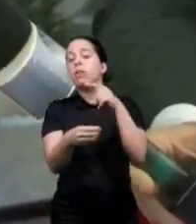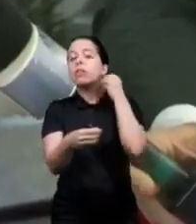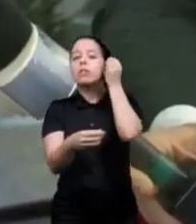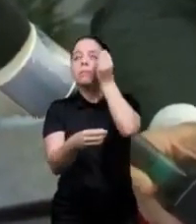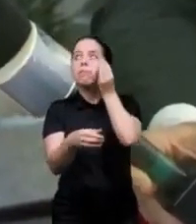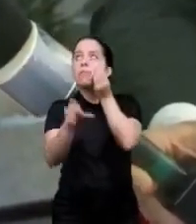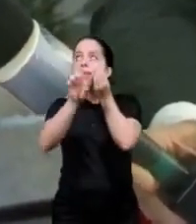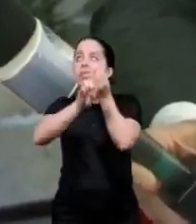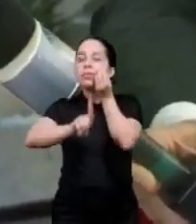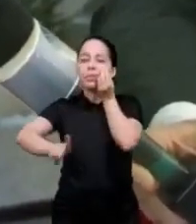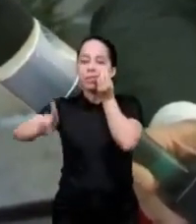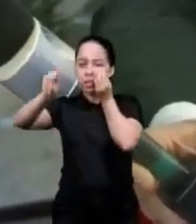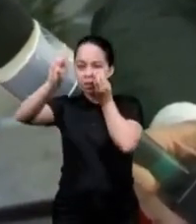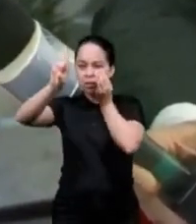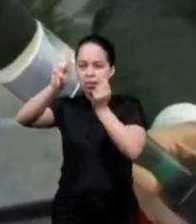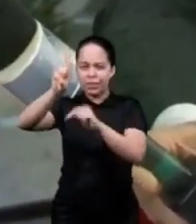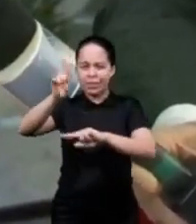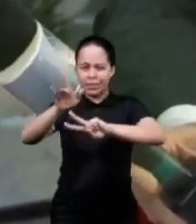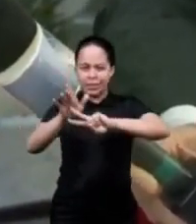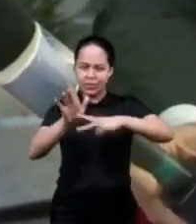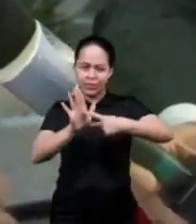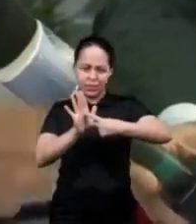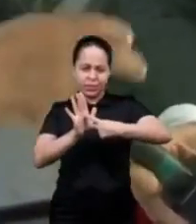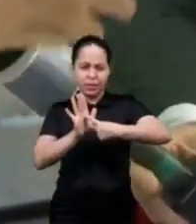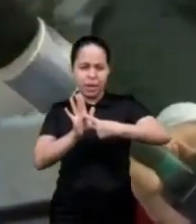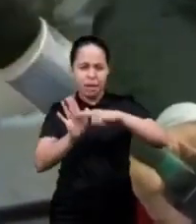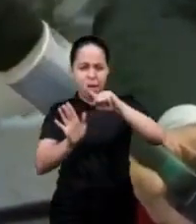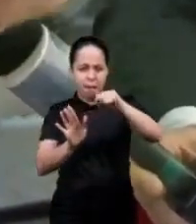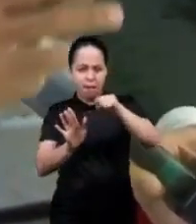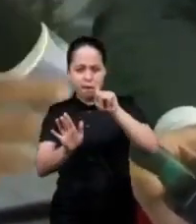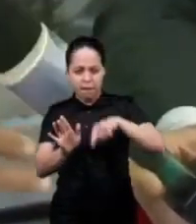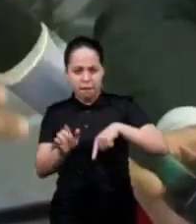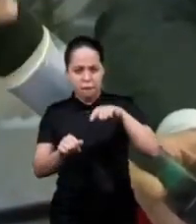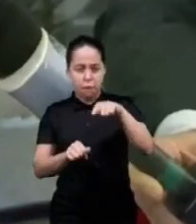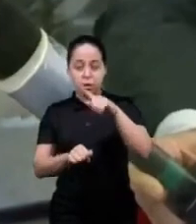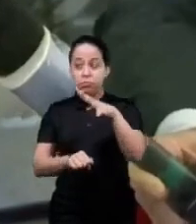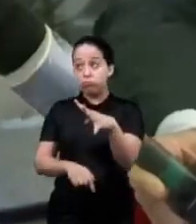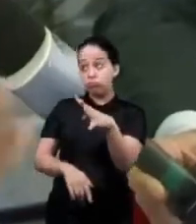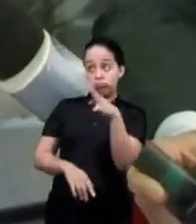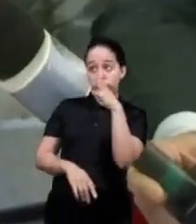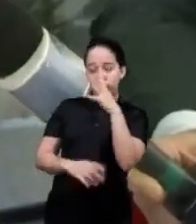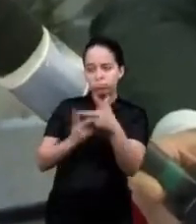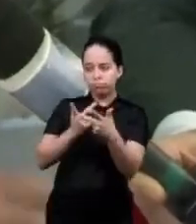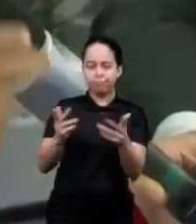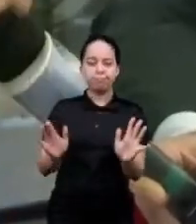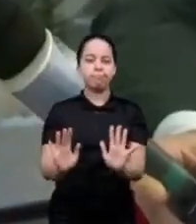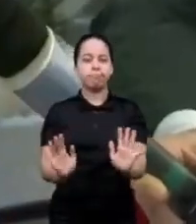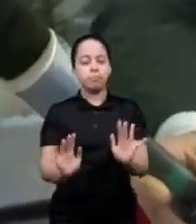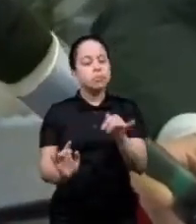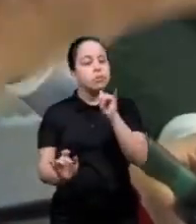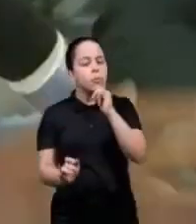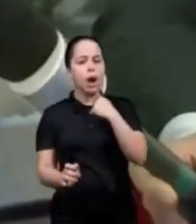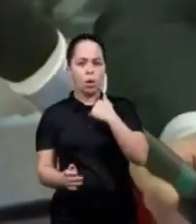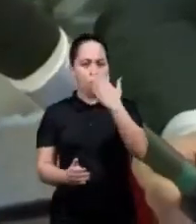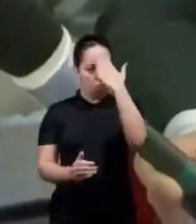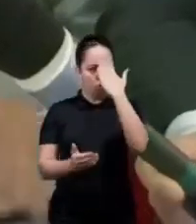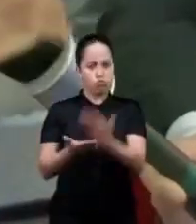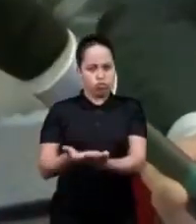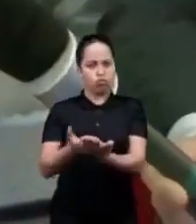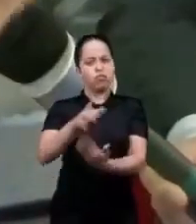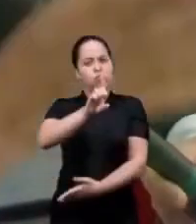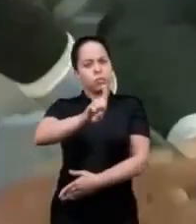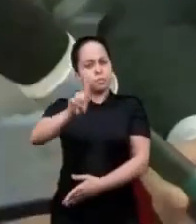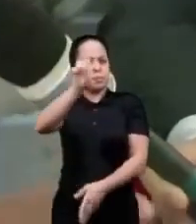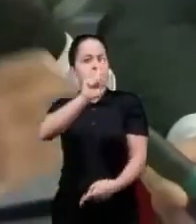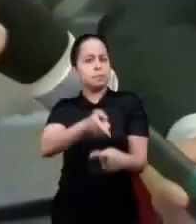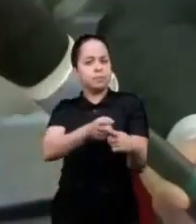with God it's not the fact that you are contemplating I believe in God because he